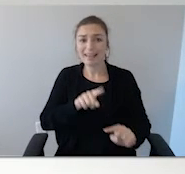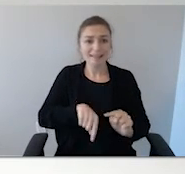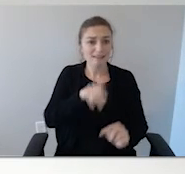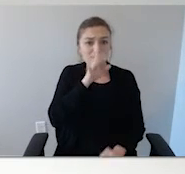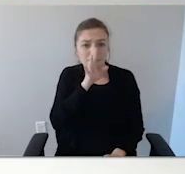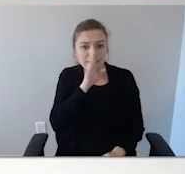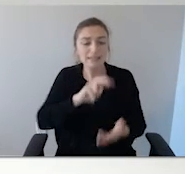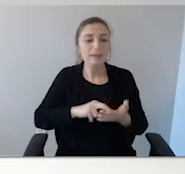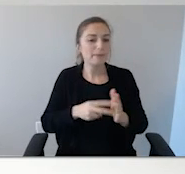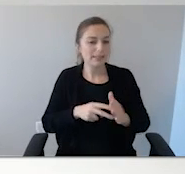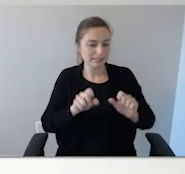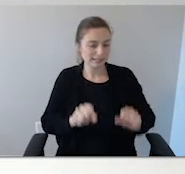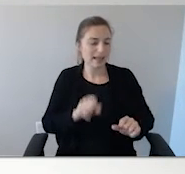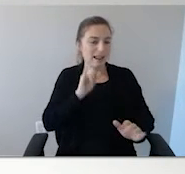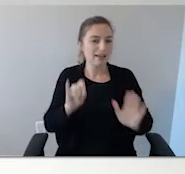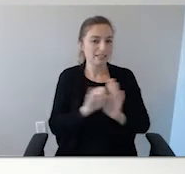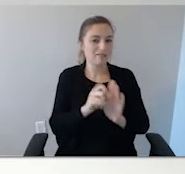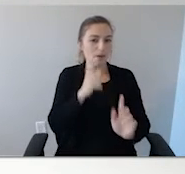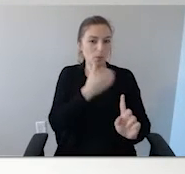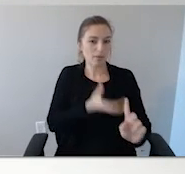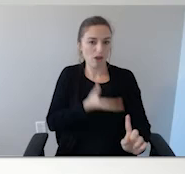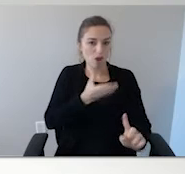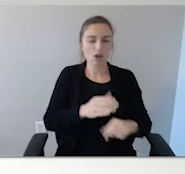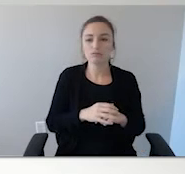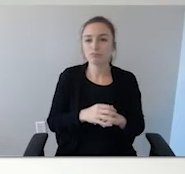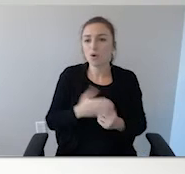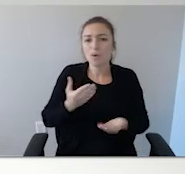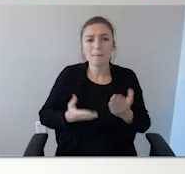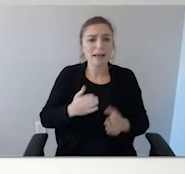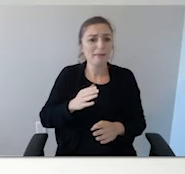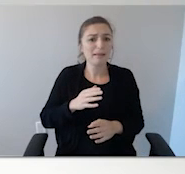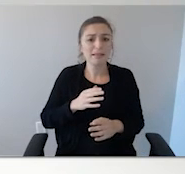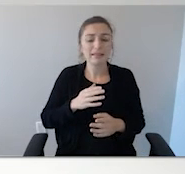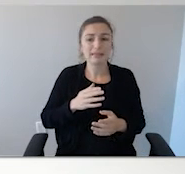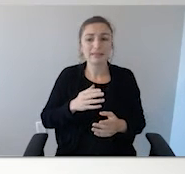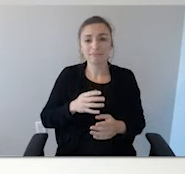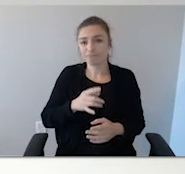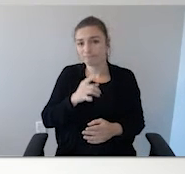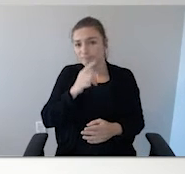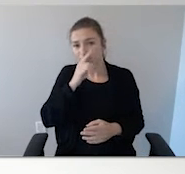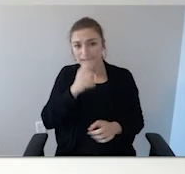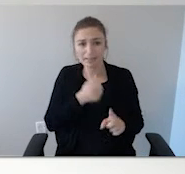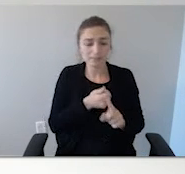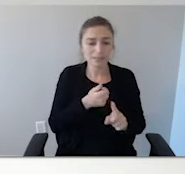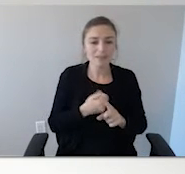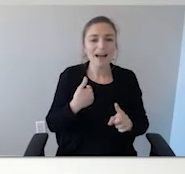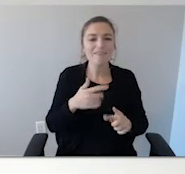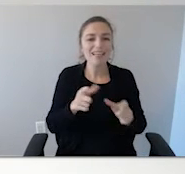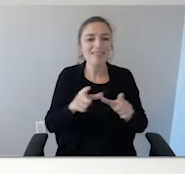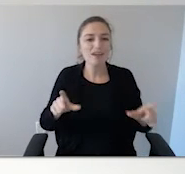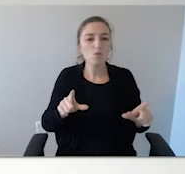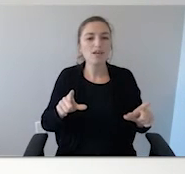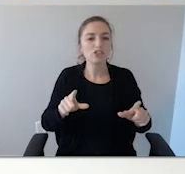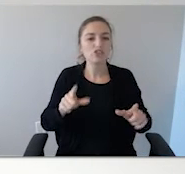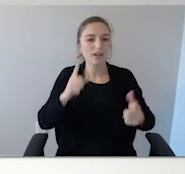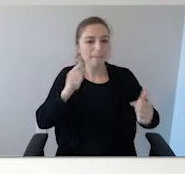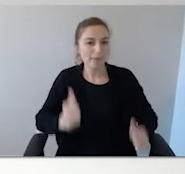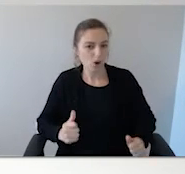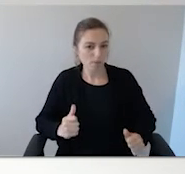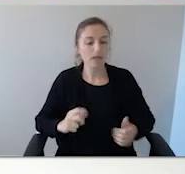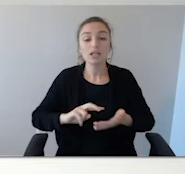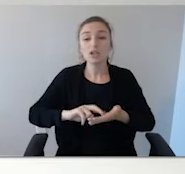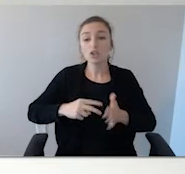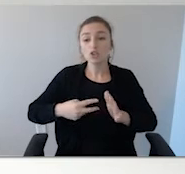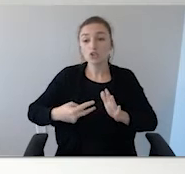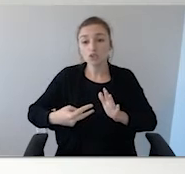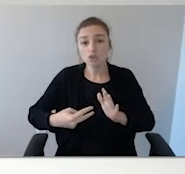So, they could also just be an individual who's got another language impairment and they can talk but they're not comfortable answering questions